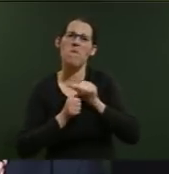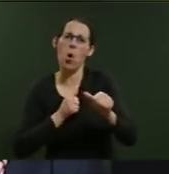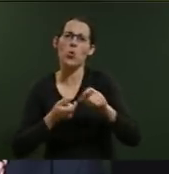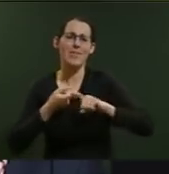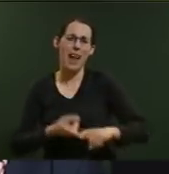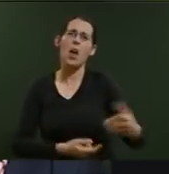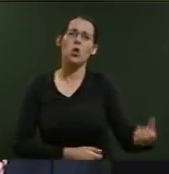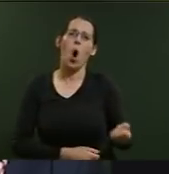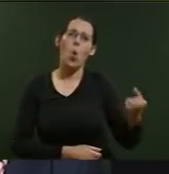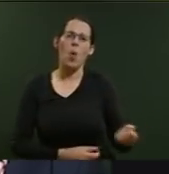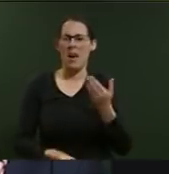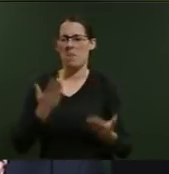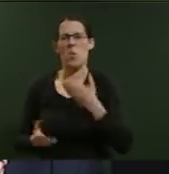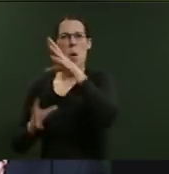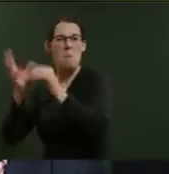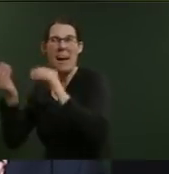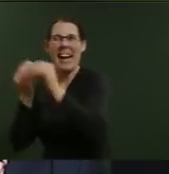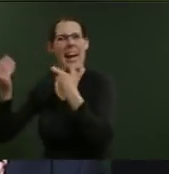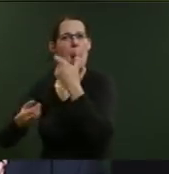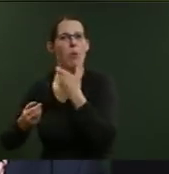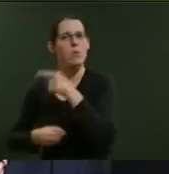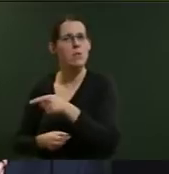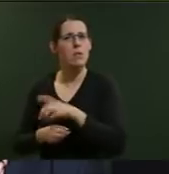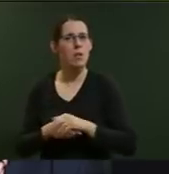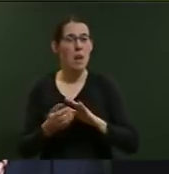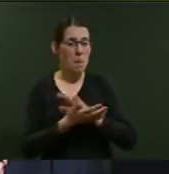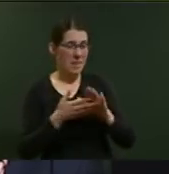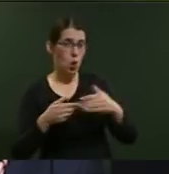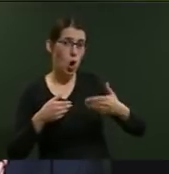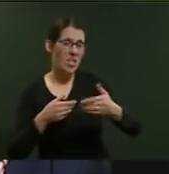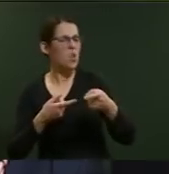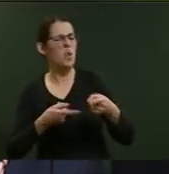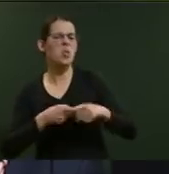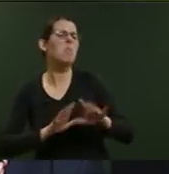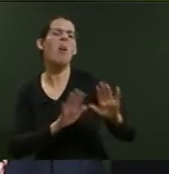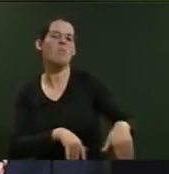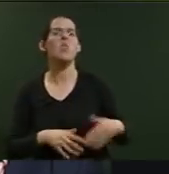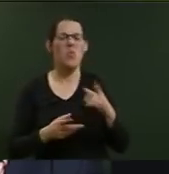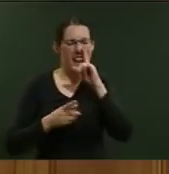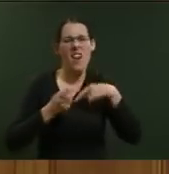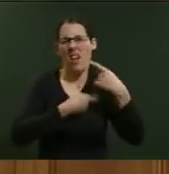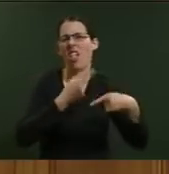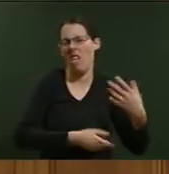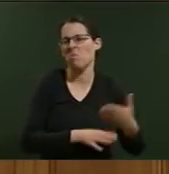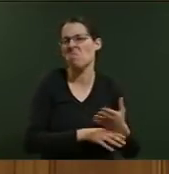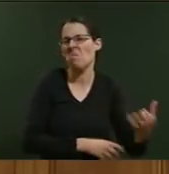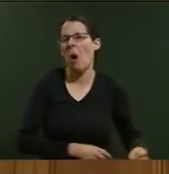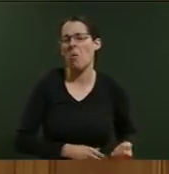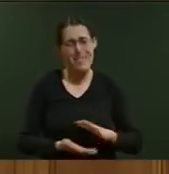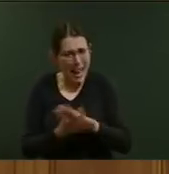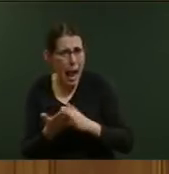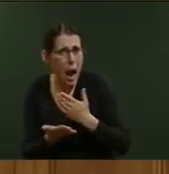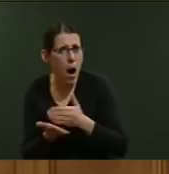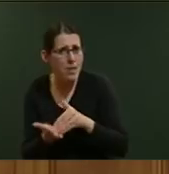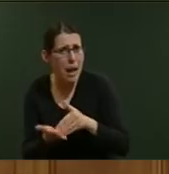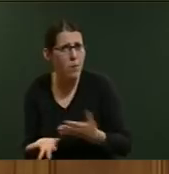does him constantly excusing people on the dole from working help? Mr Speaker, yes and no.